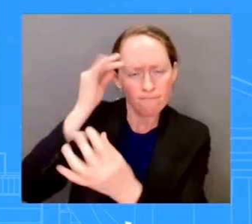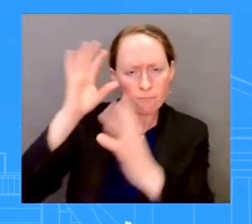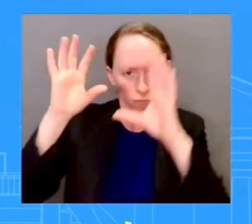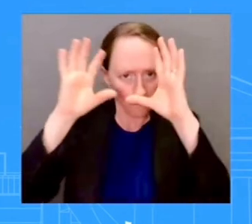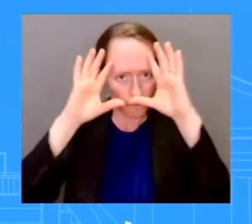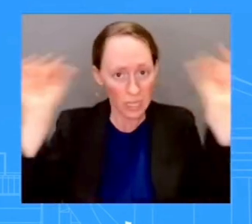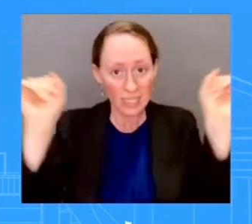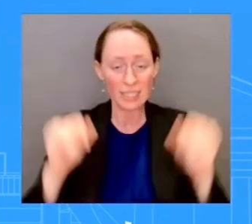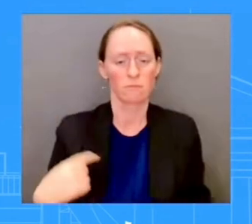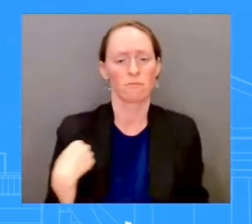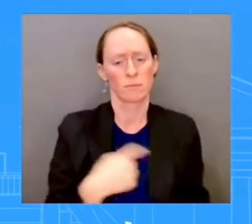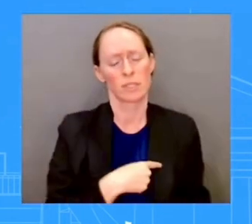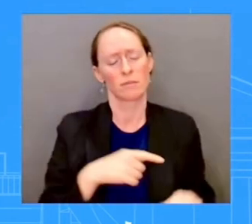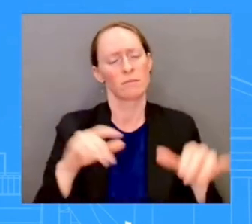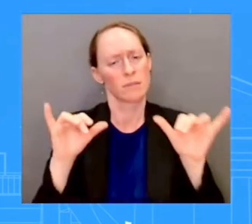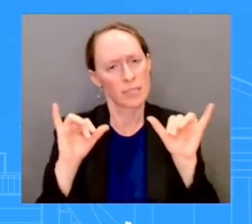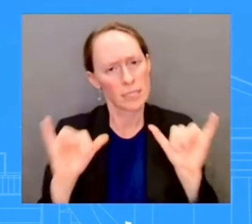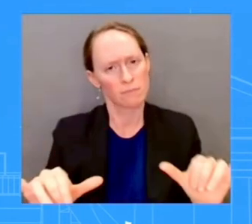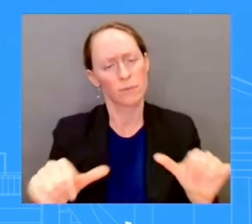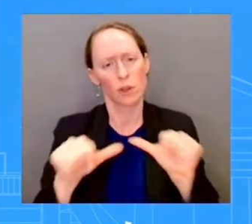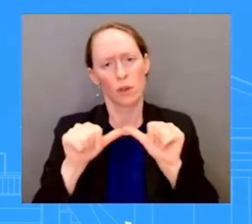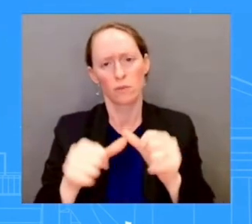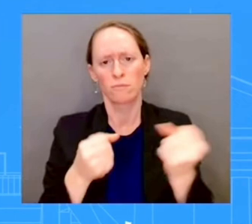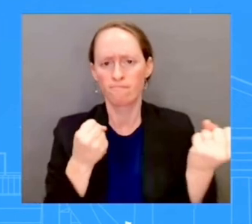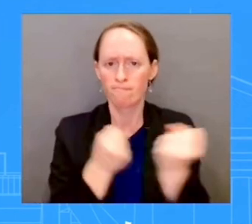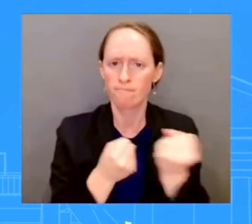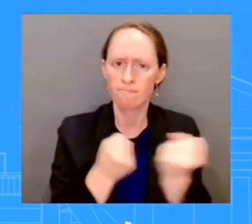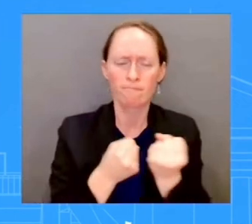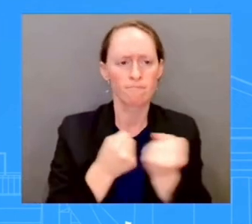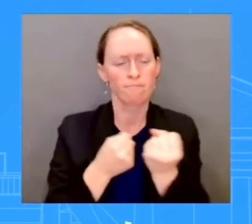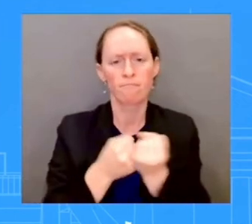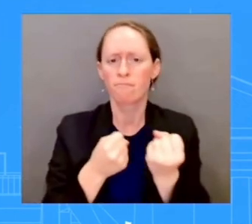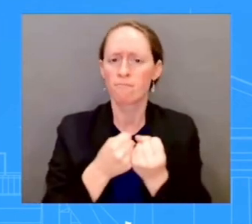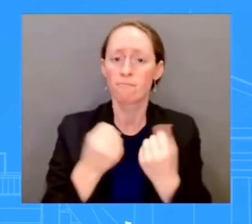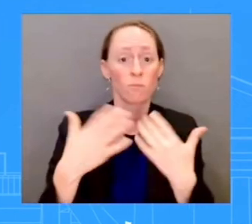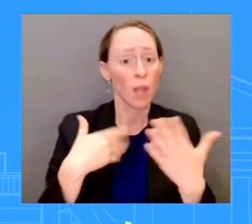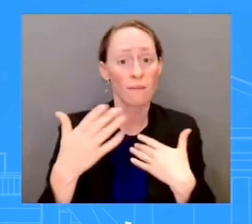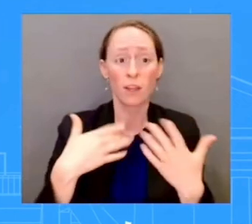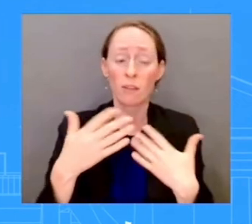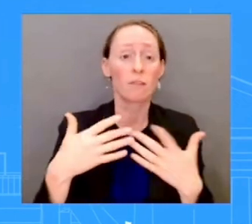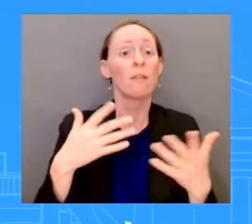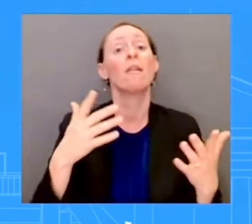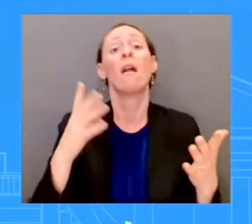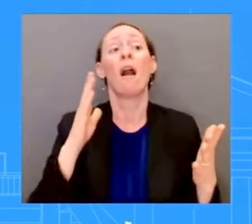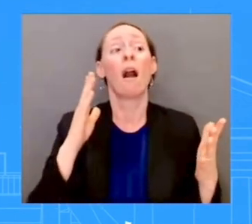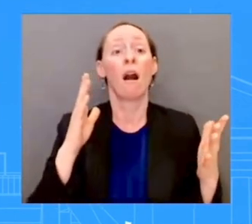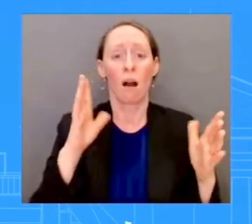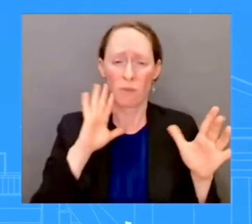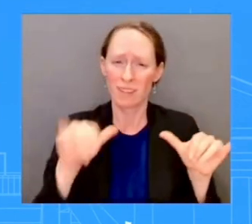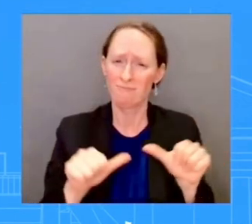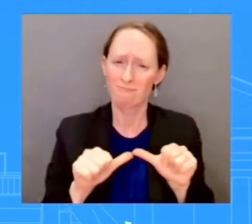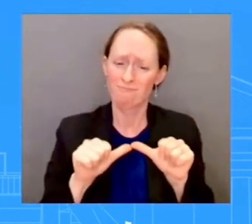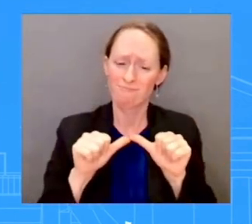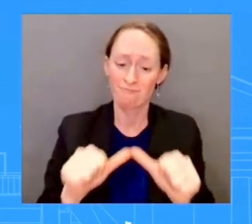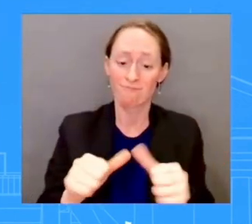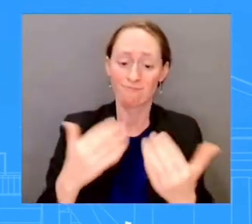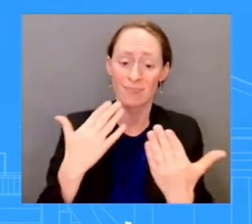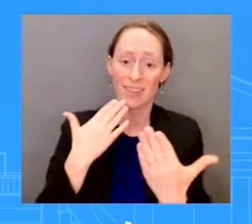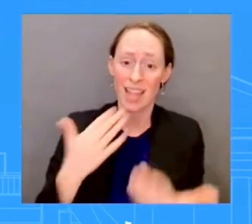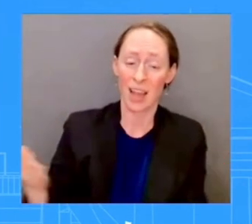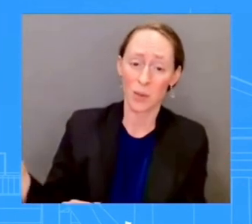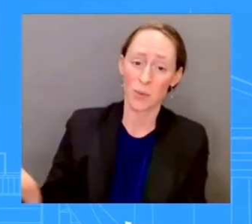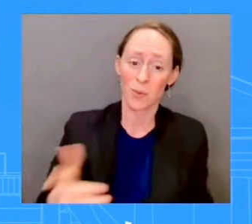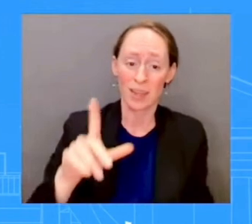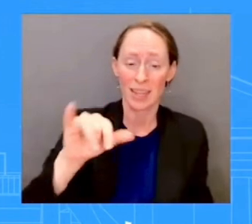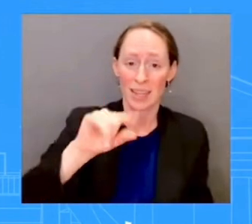and as long as it takes. With that, Liz, thank you for coming back. Again, it's been too long. I'm happy to be here. Hello, everyone.